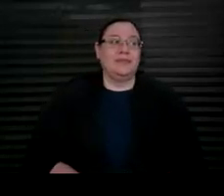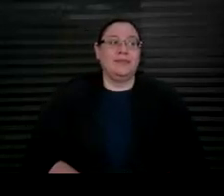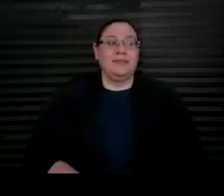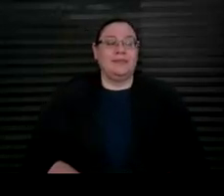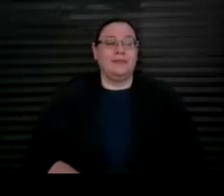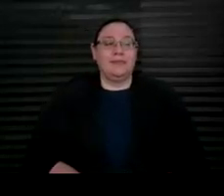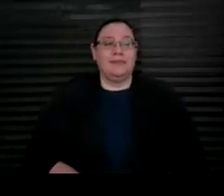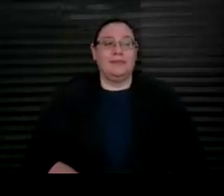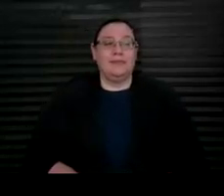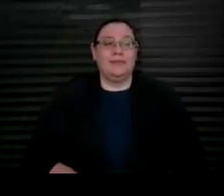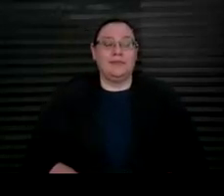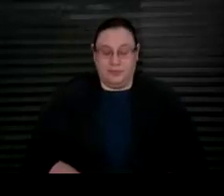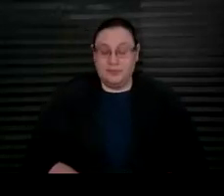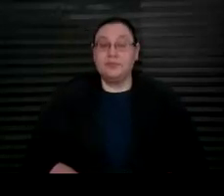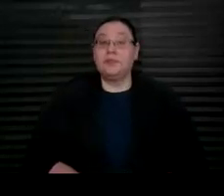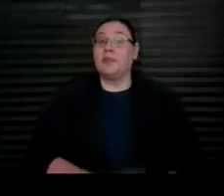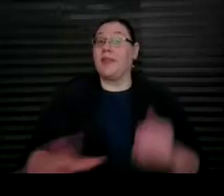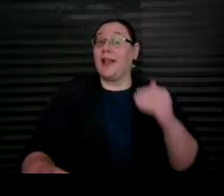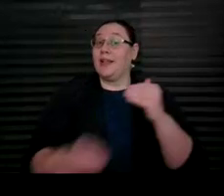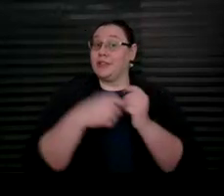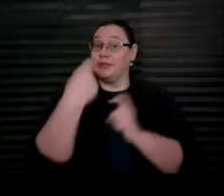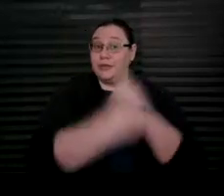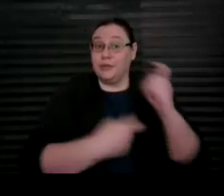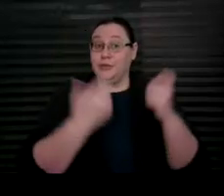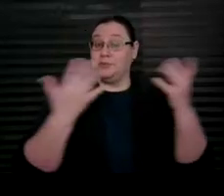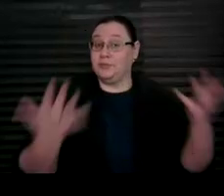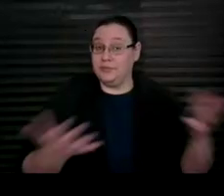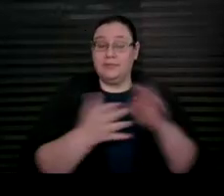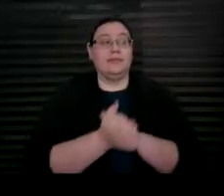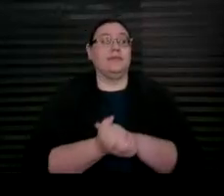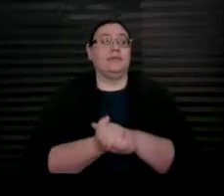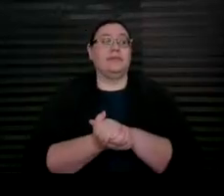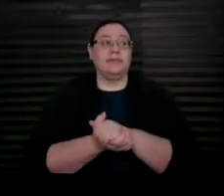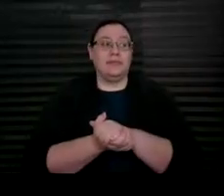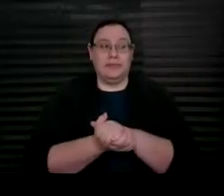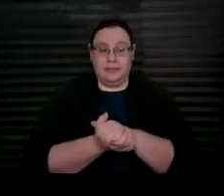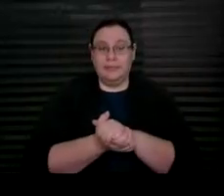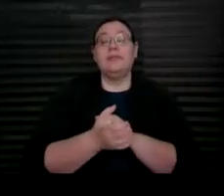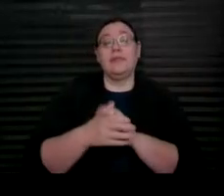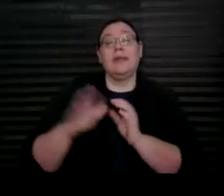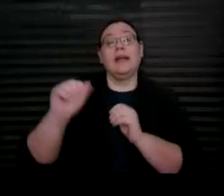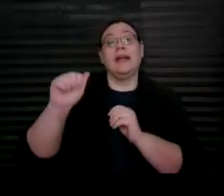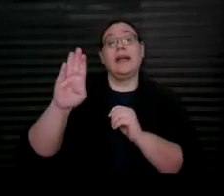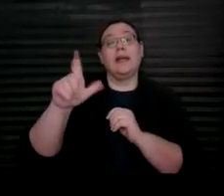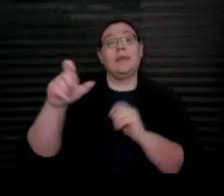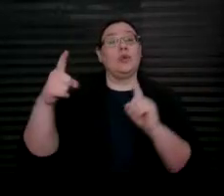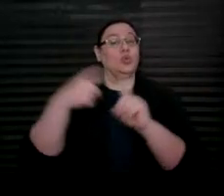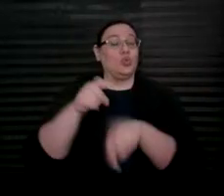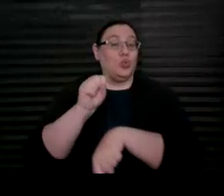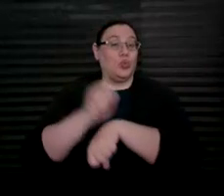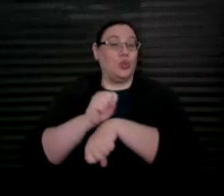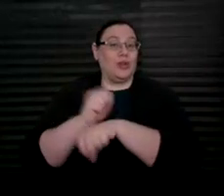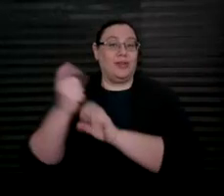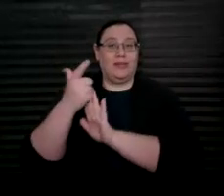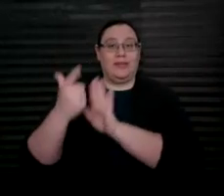• Additional contributions. So, there is the ABLE to Work Act. So,